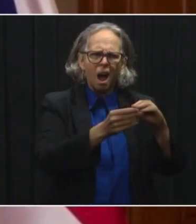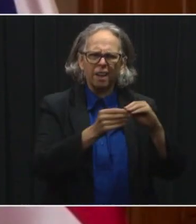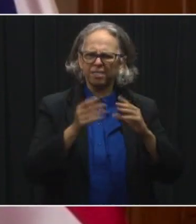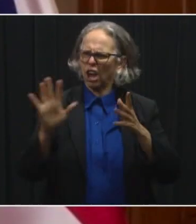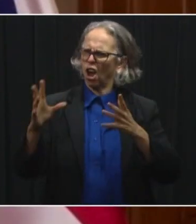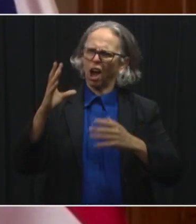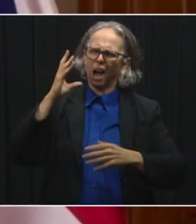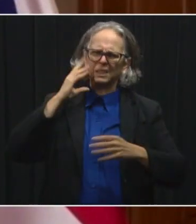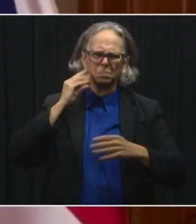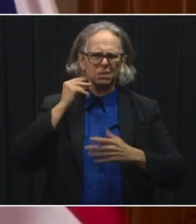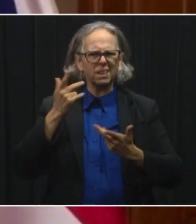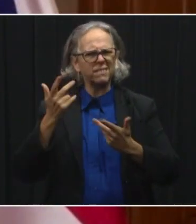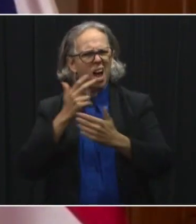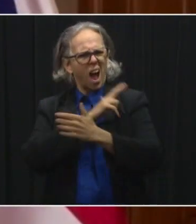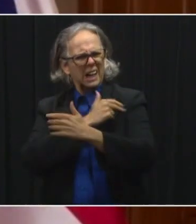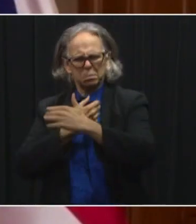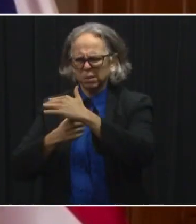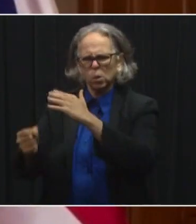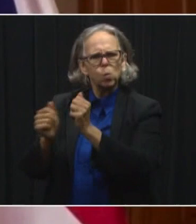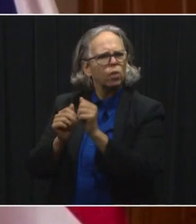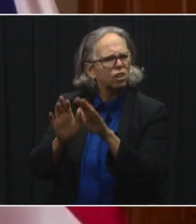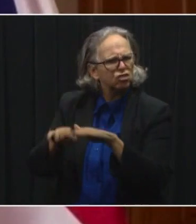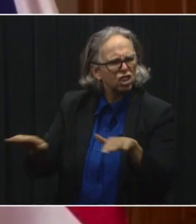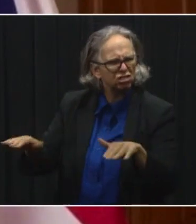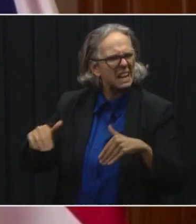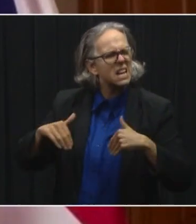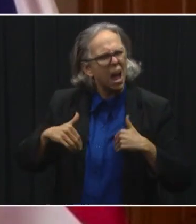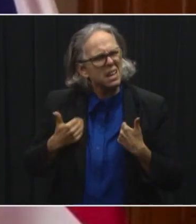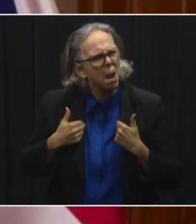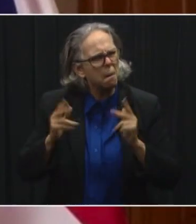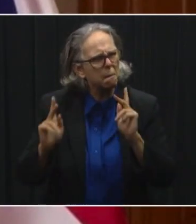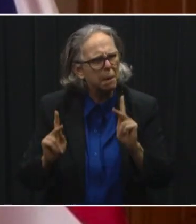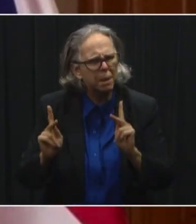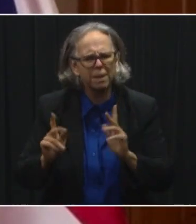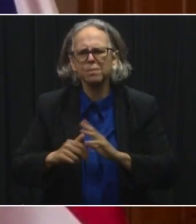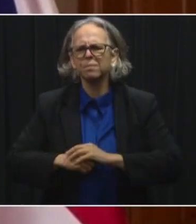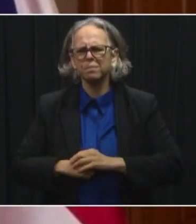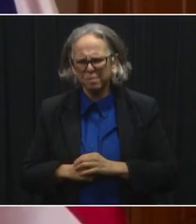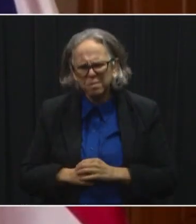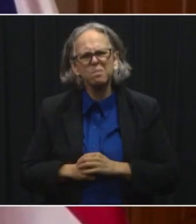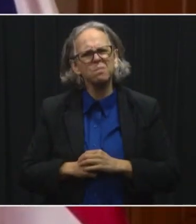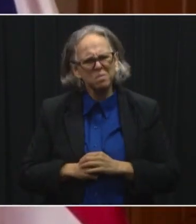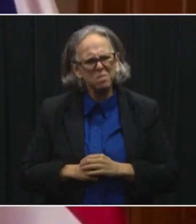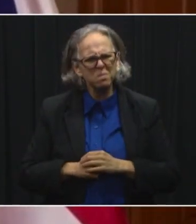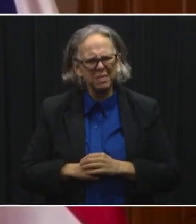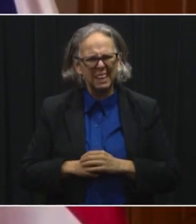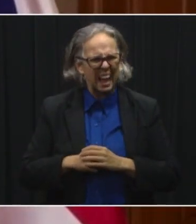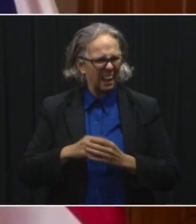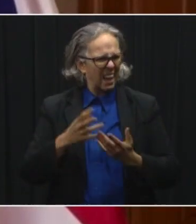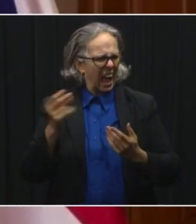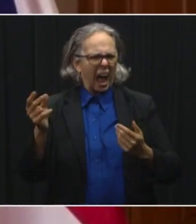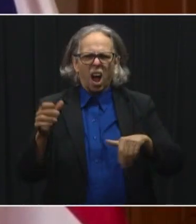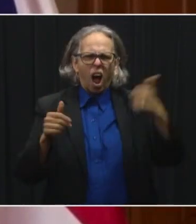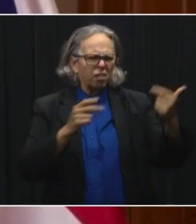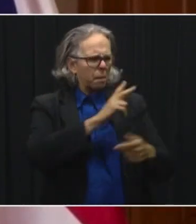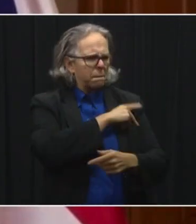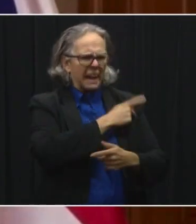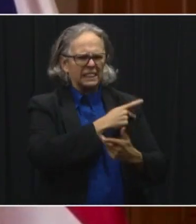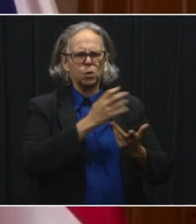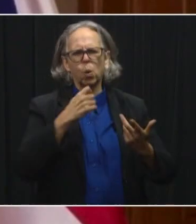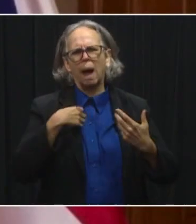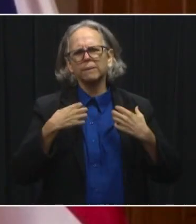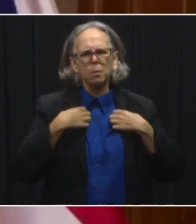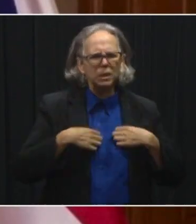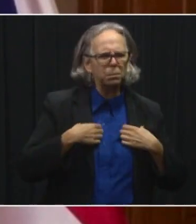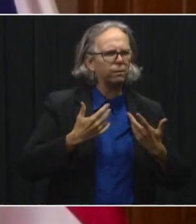people young people who had other problems, respiratory problems that normally would be occurring